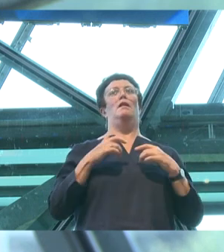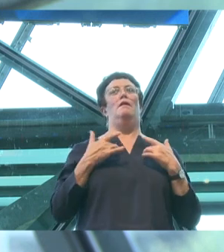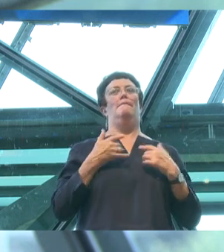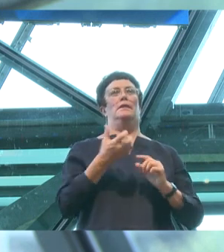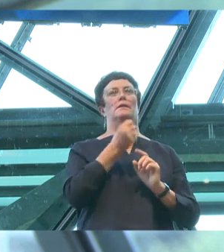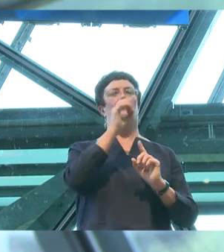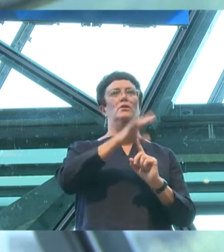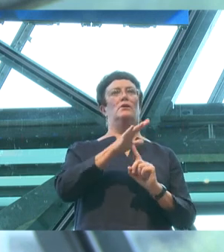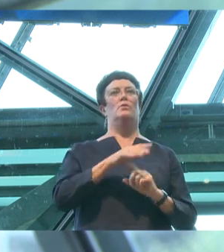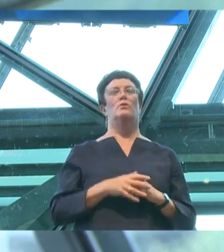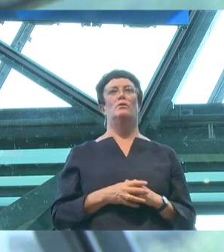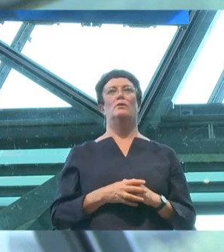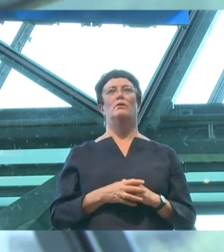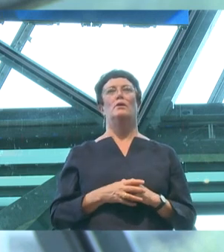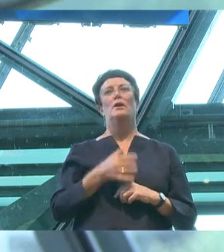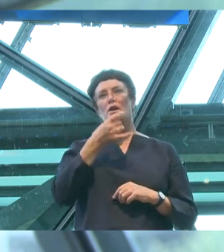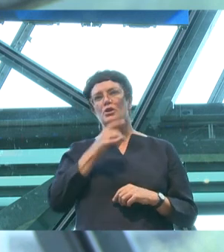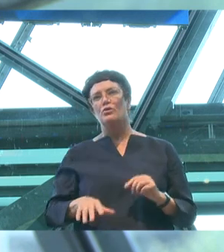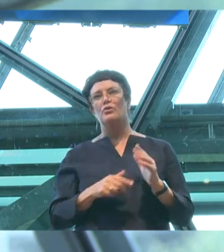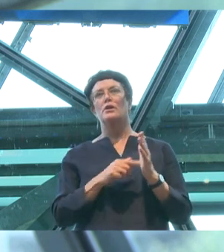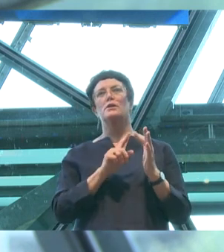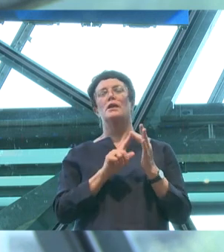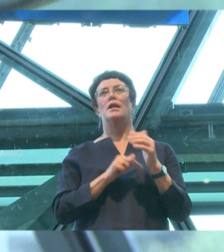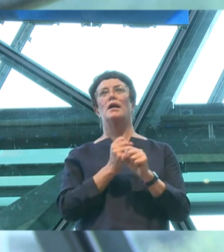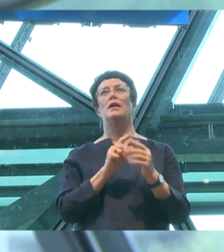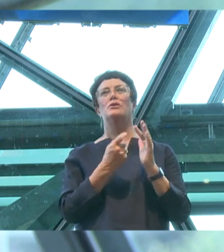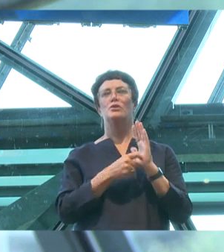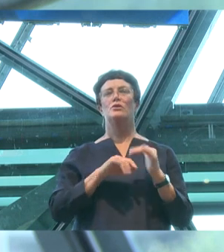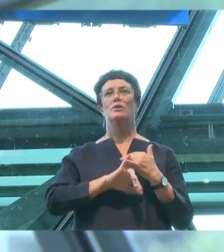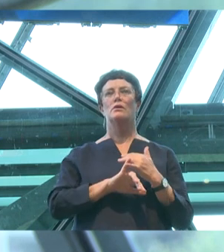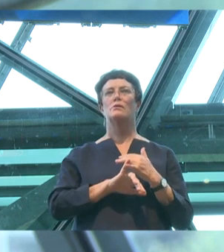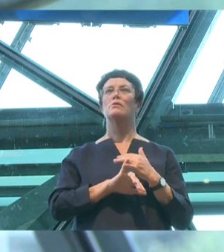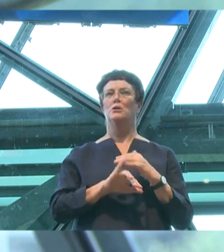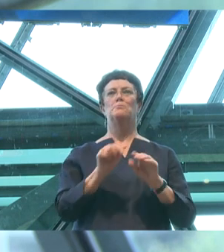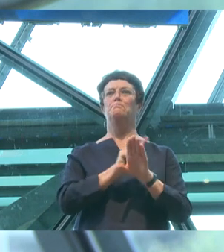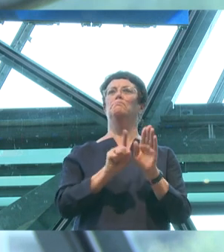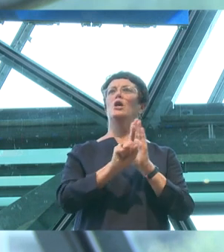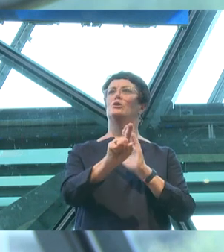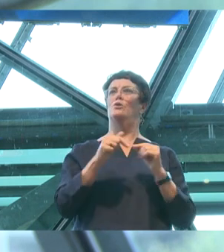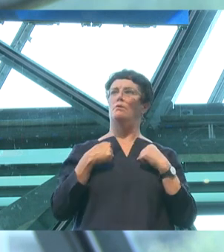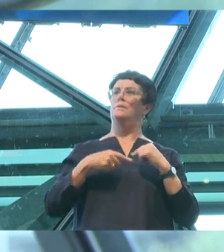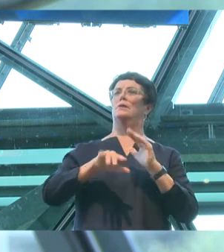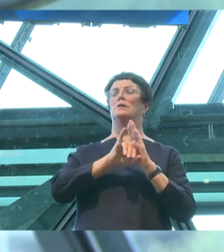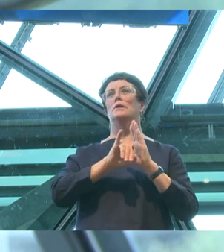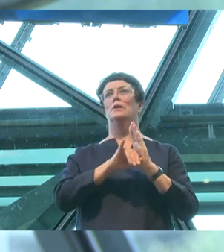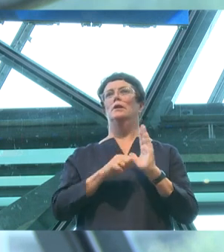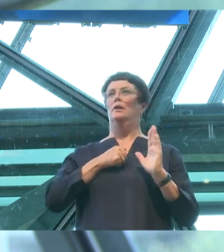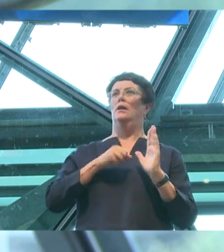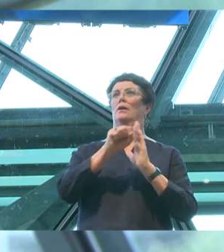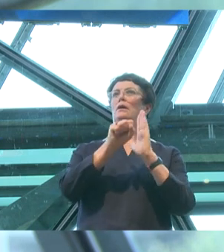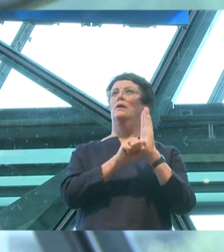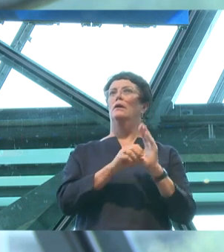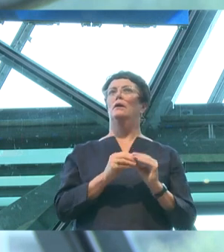That kids and teenagers assert their sexuality and gender identity in ways that challenge us is a reminder